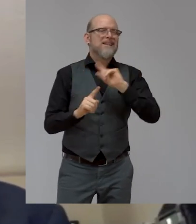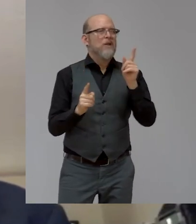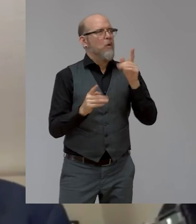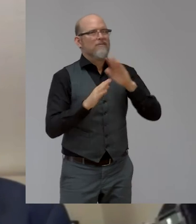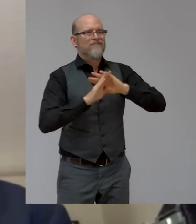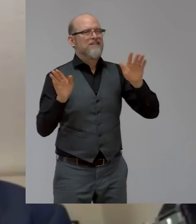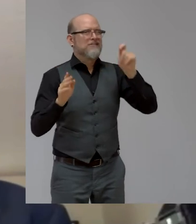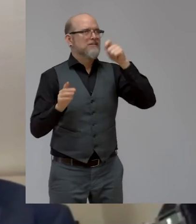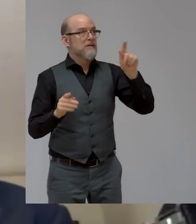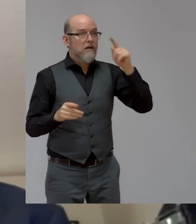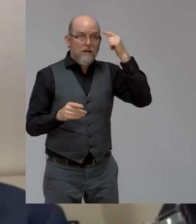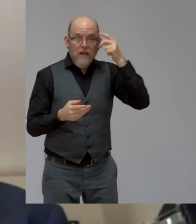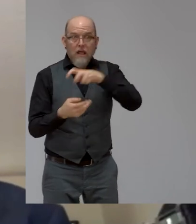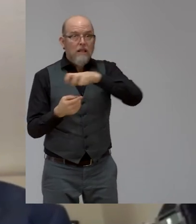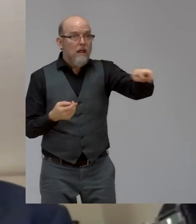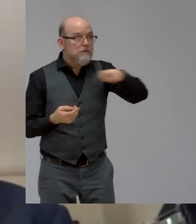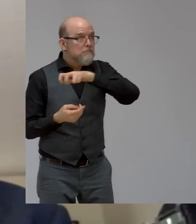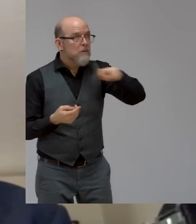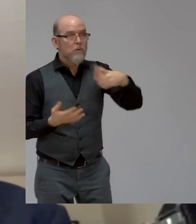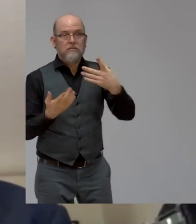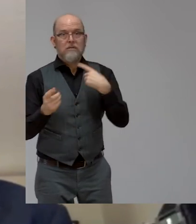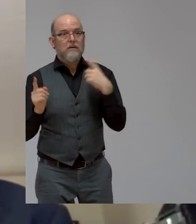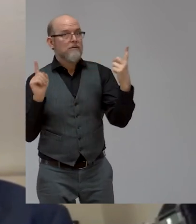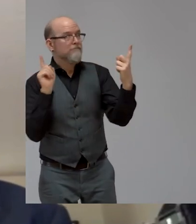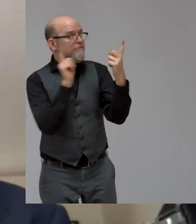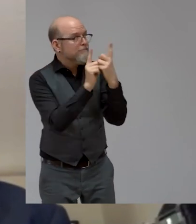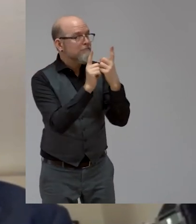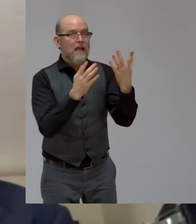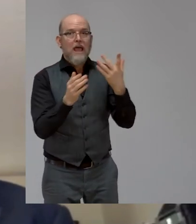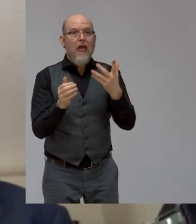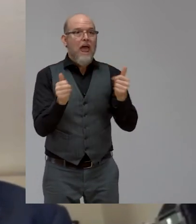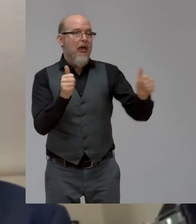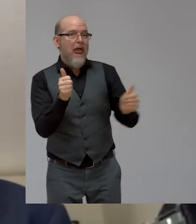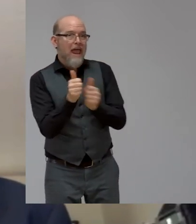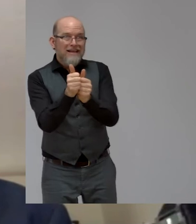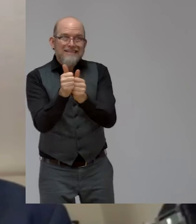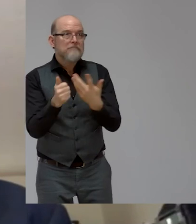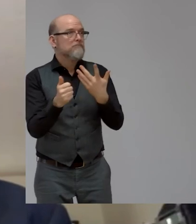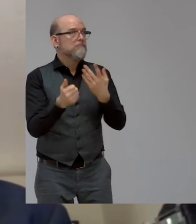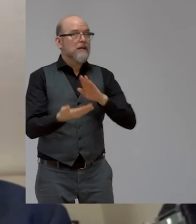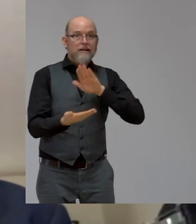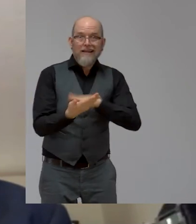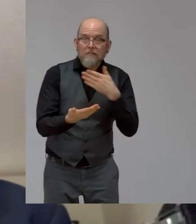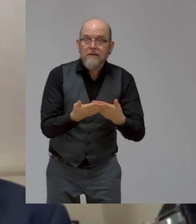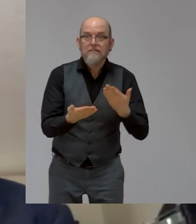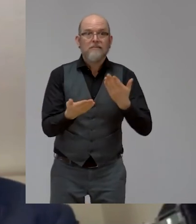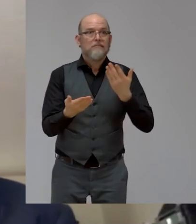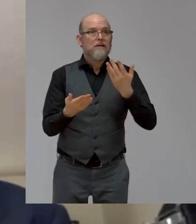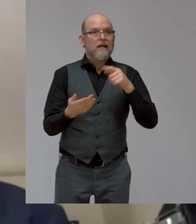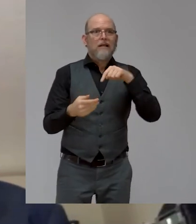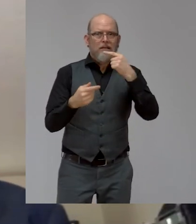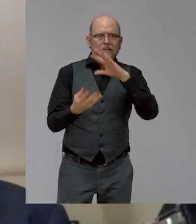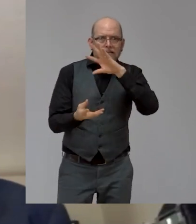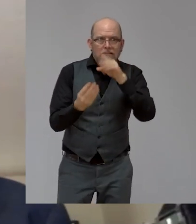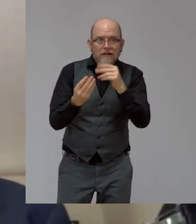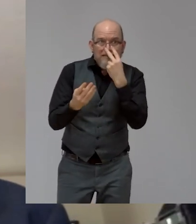services, interpreter services provided in order for people to apply for